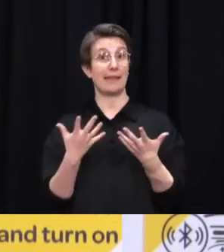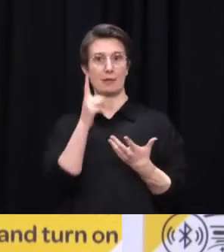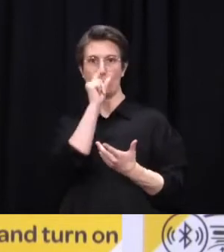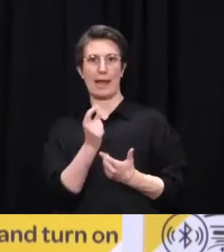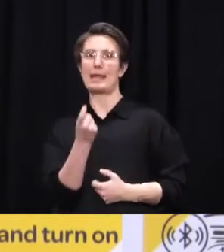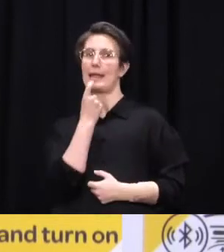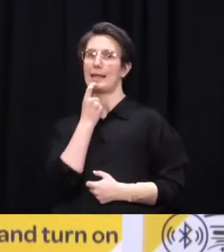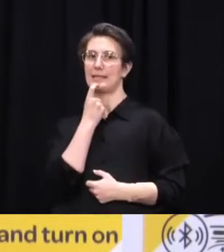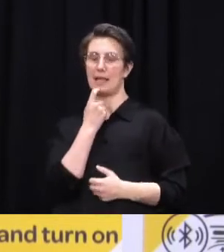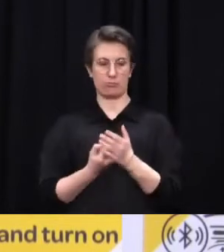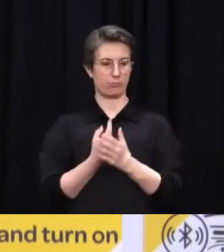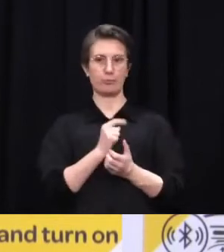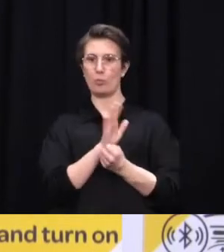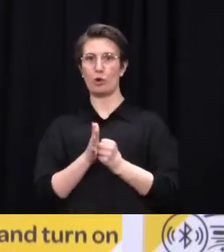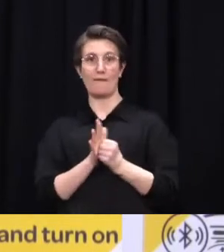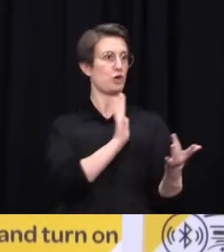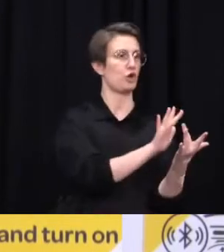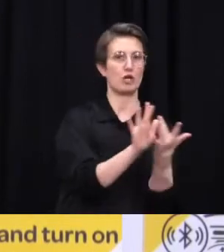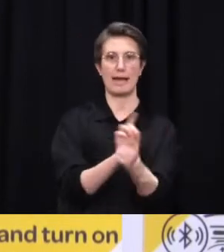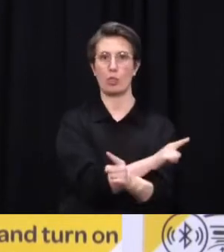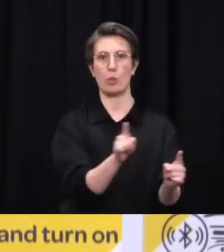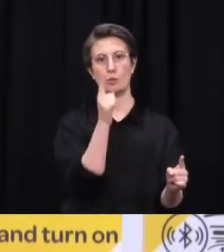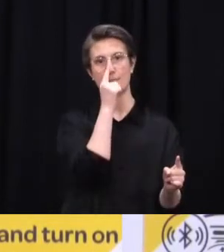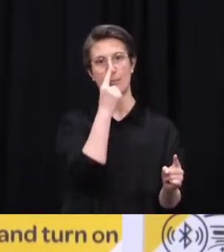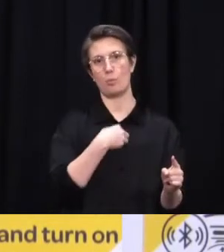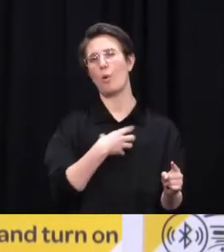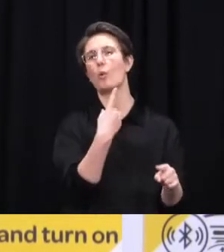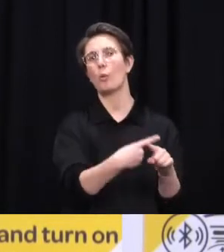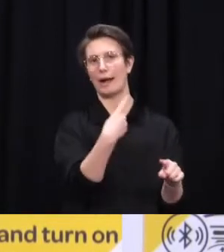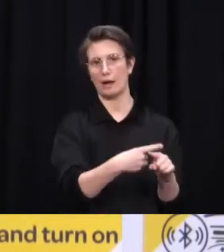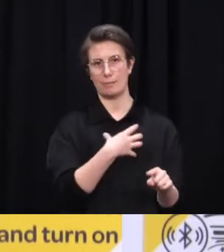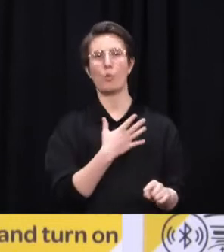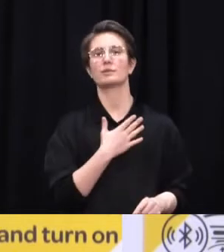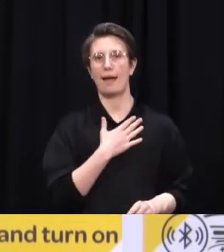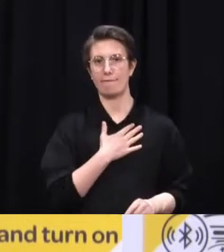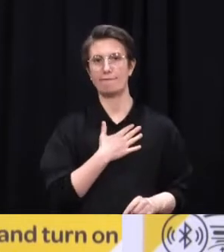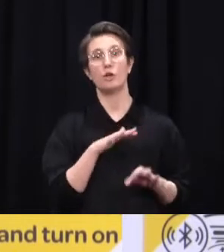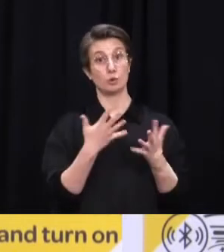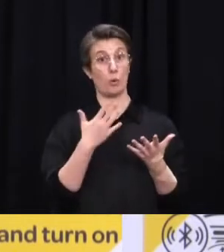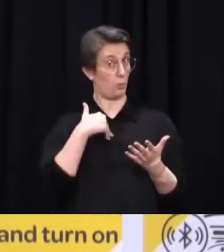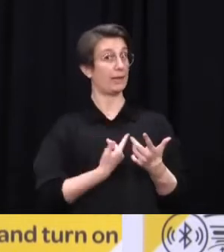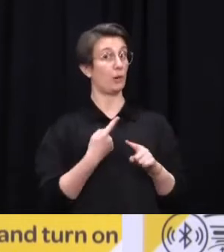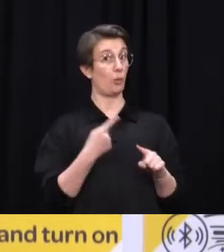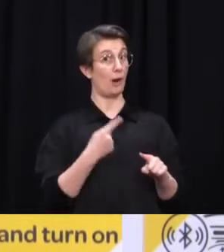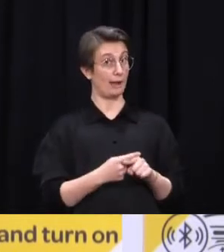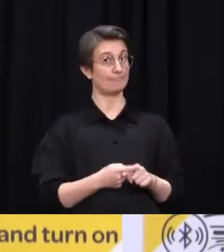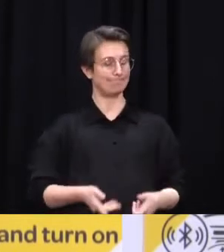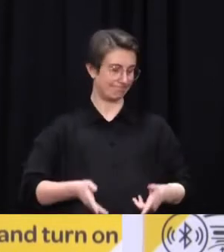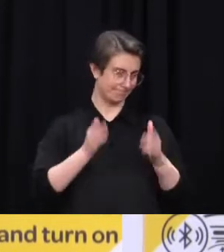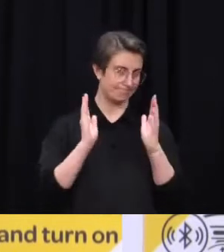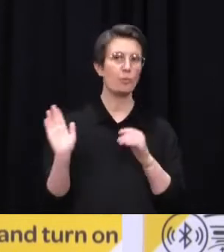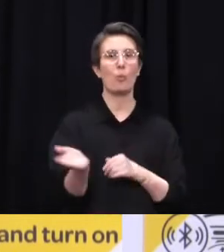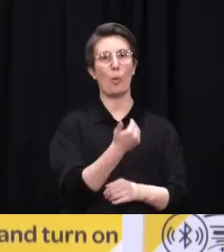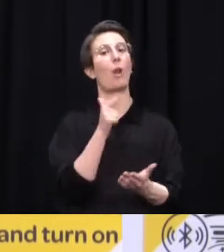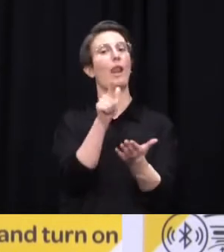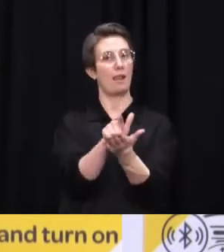of the situation we're facing with the Delta variant, speed means a lot. So we know from our own and from overseas examples